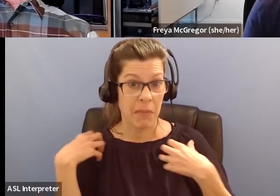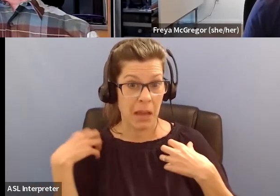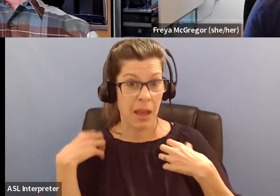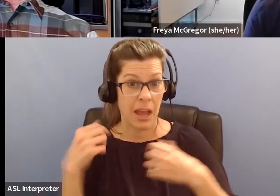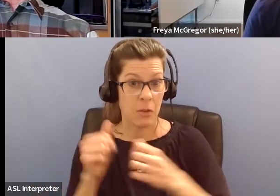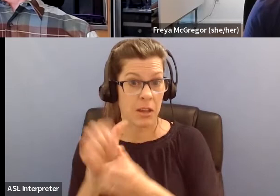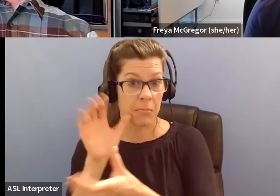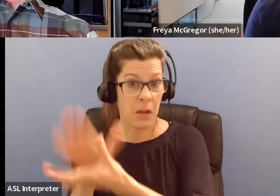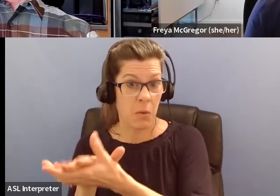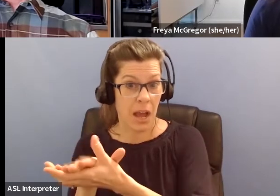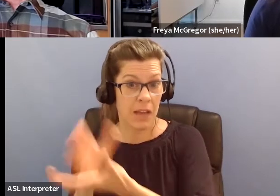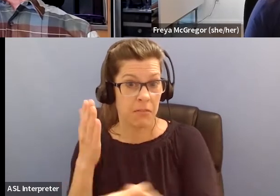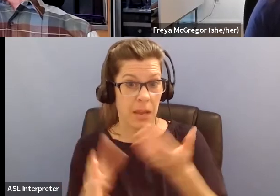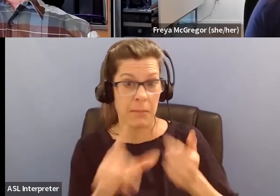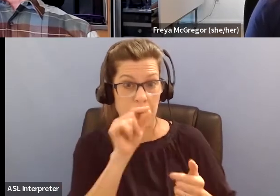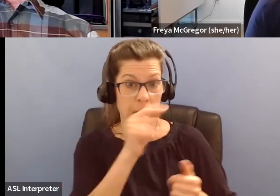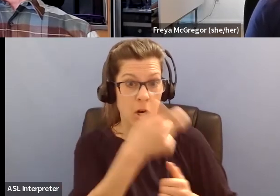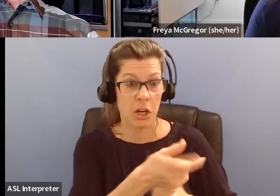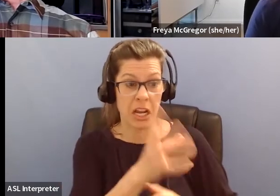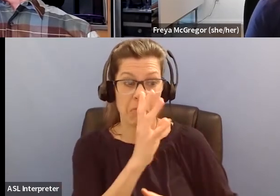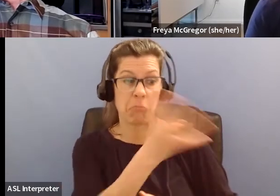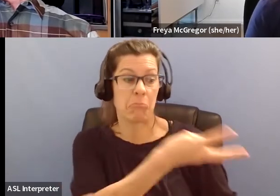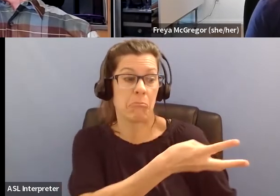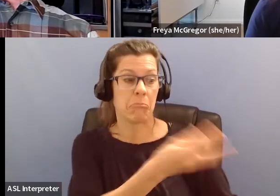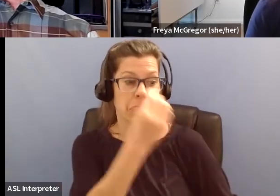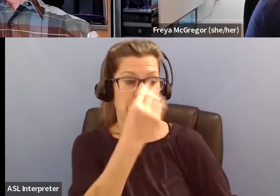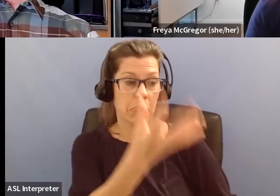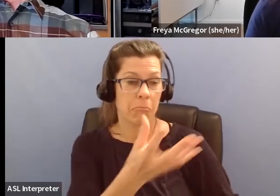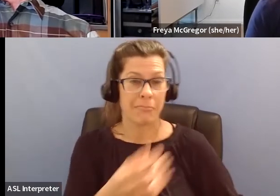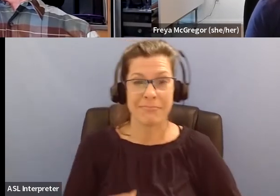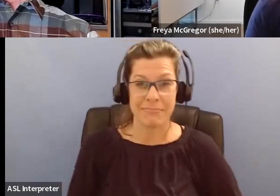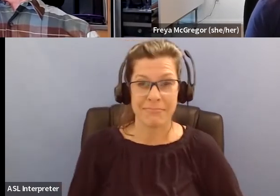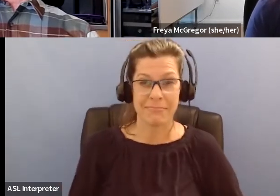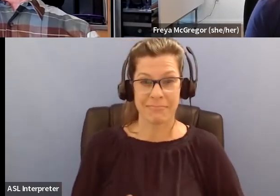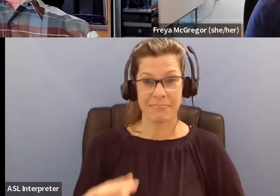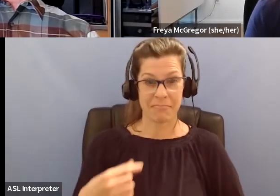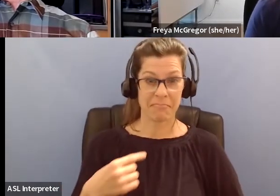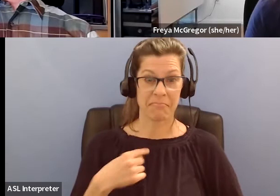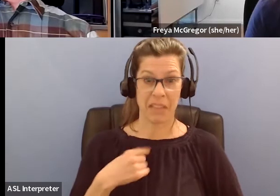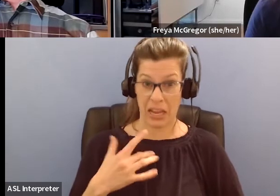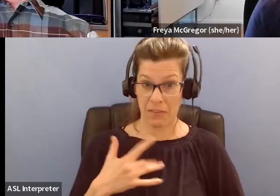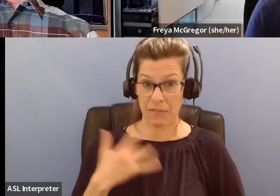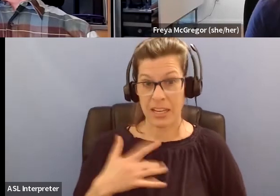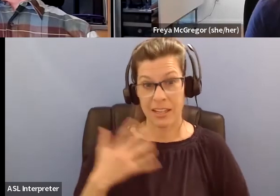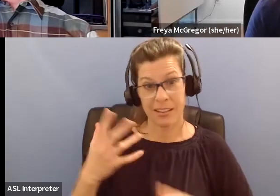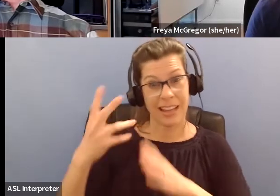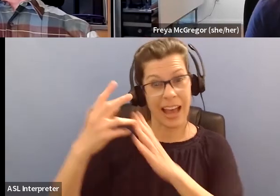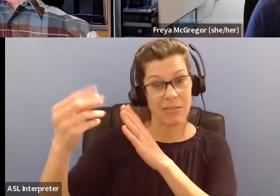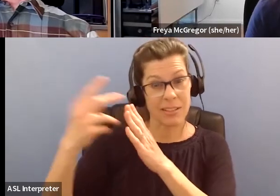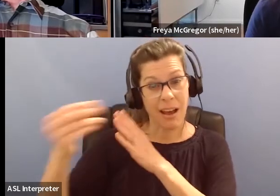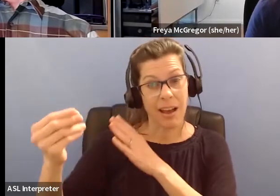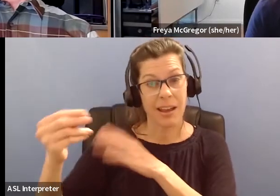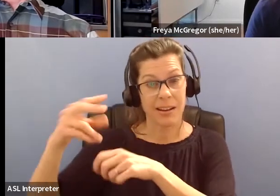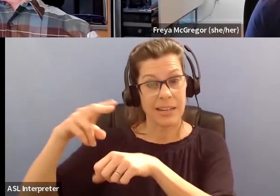And the reason is, for me, I think being in our natural world is